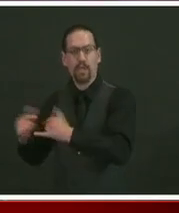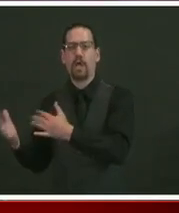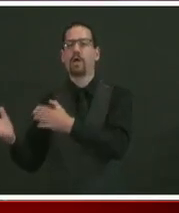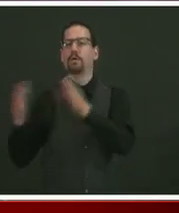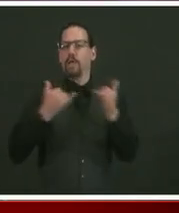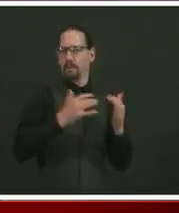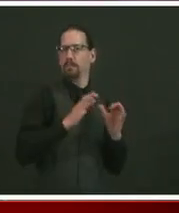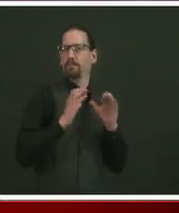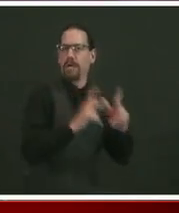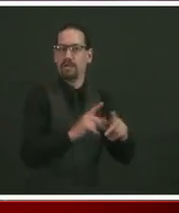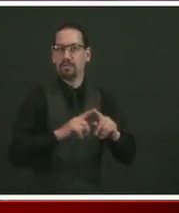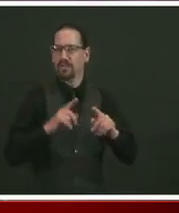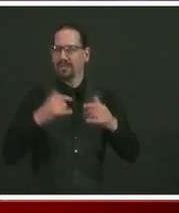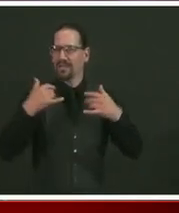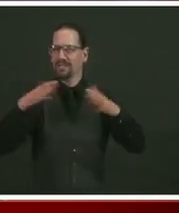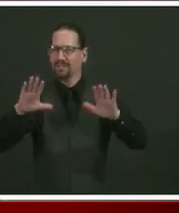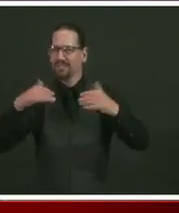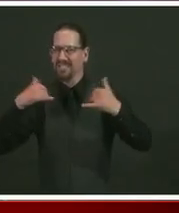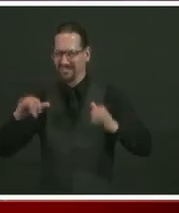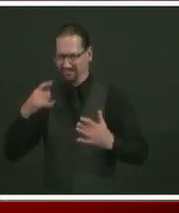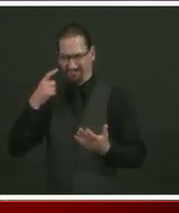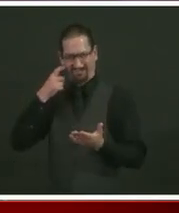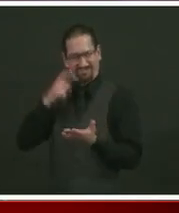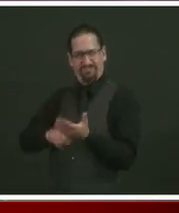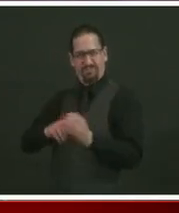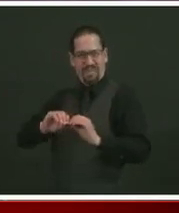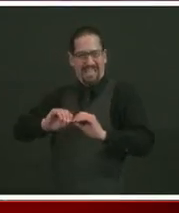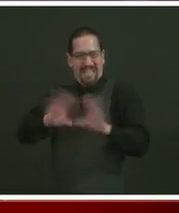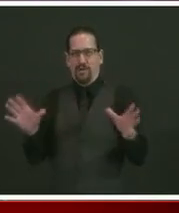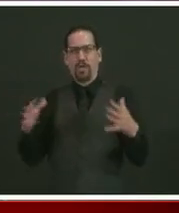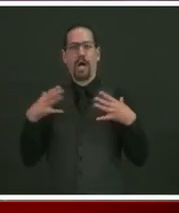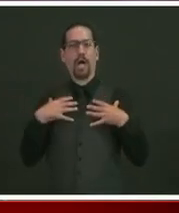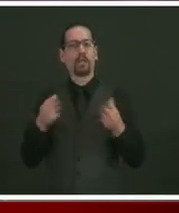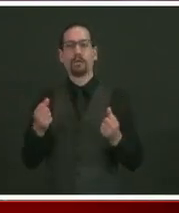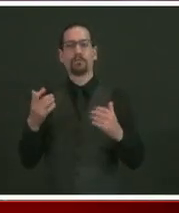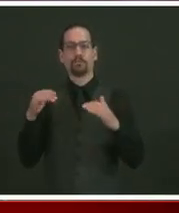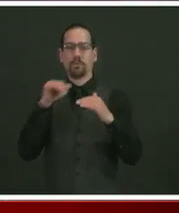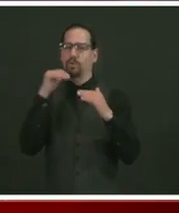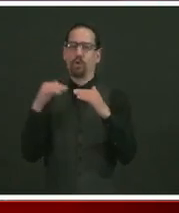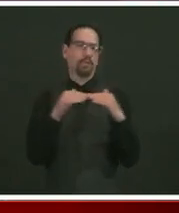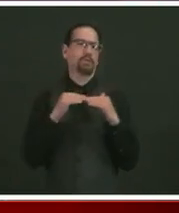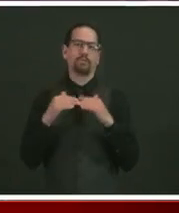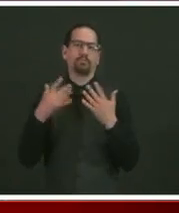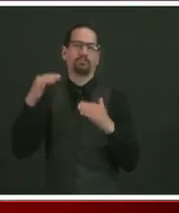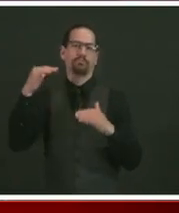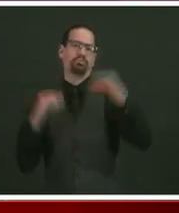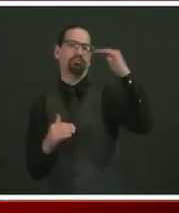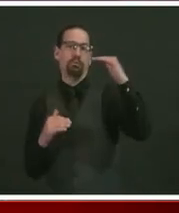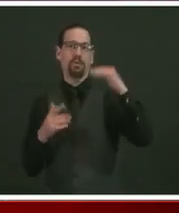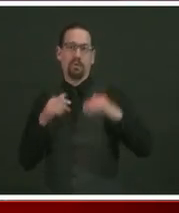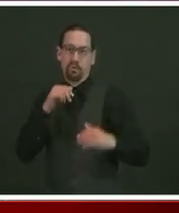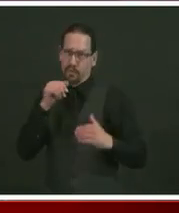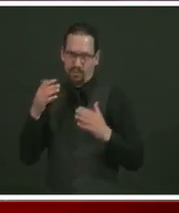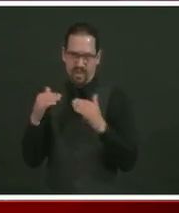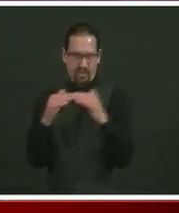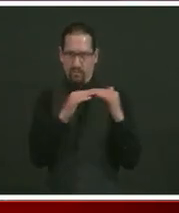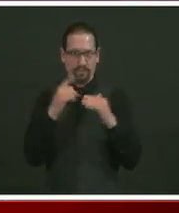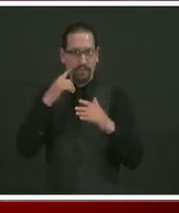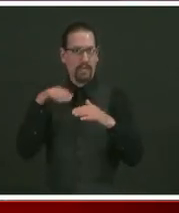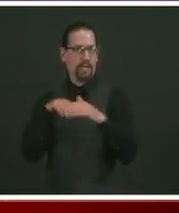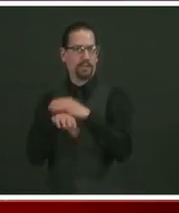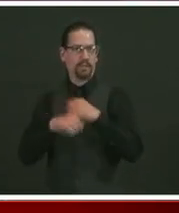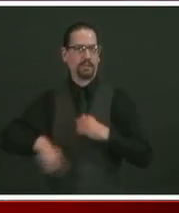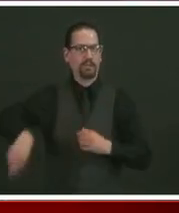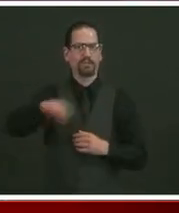highlighted the pressing need to root out inequities in access to health care. By the way, this is an area of